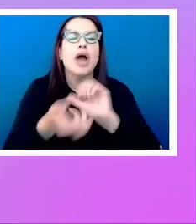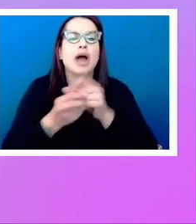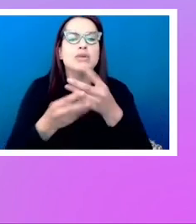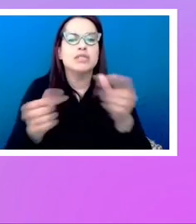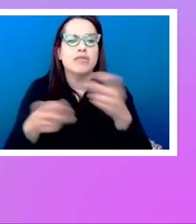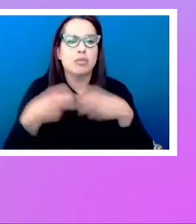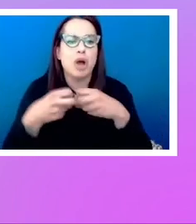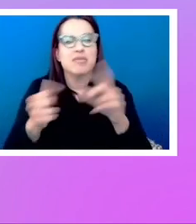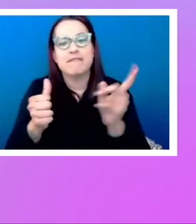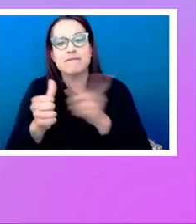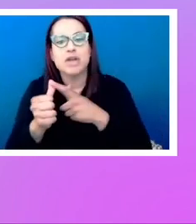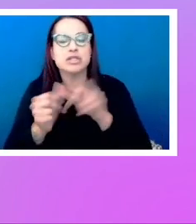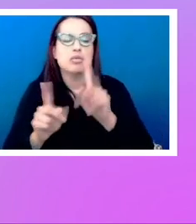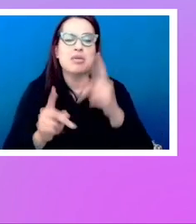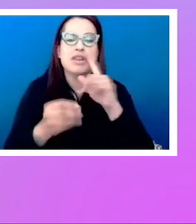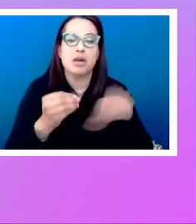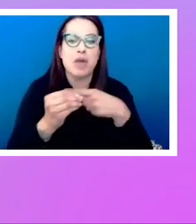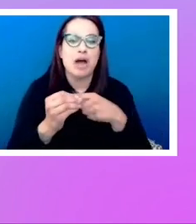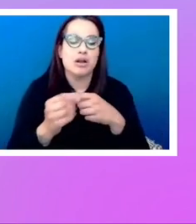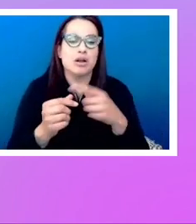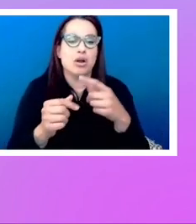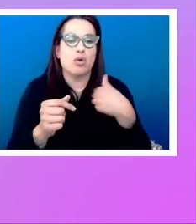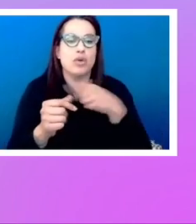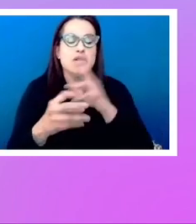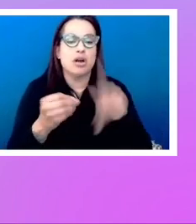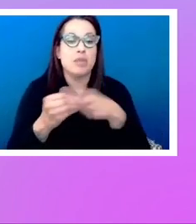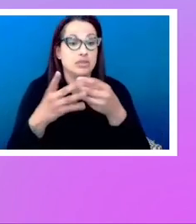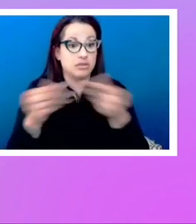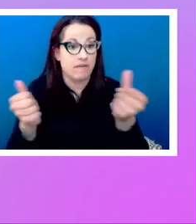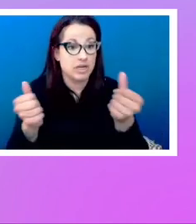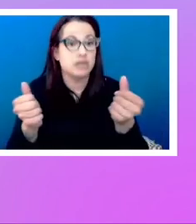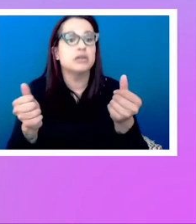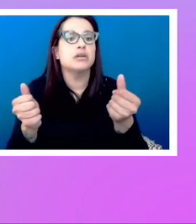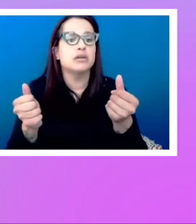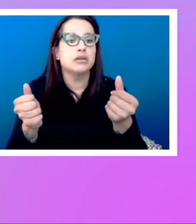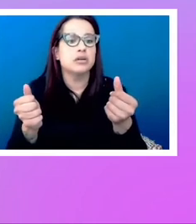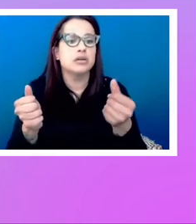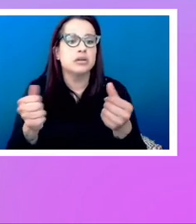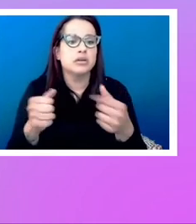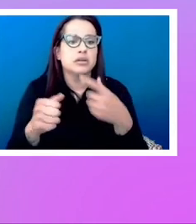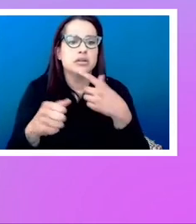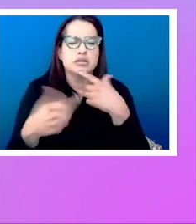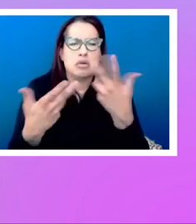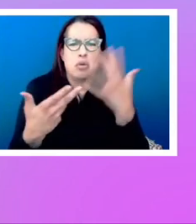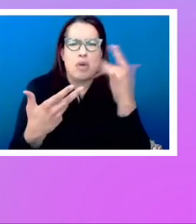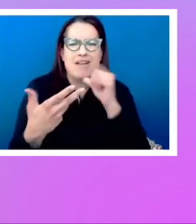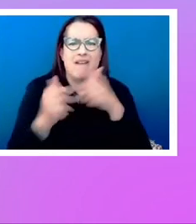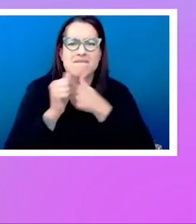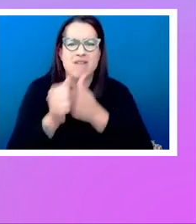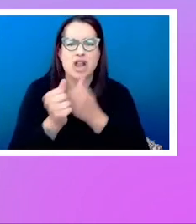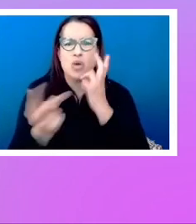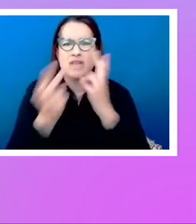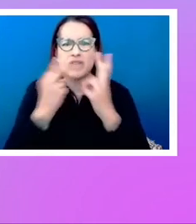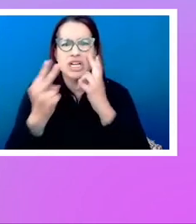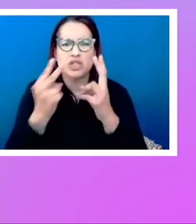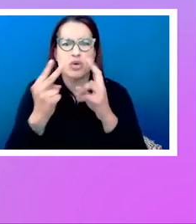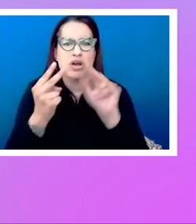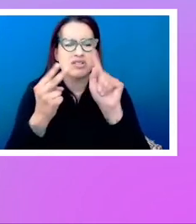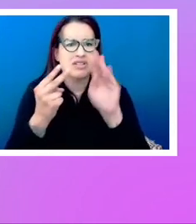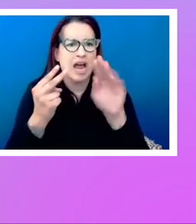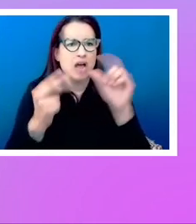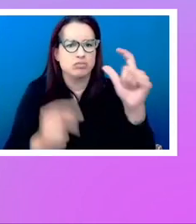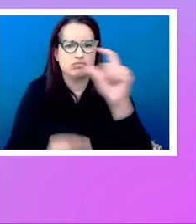the first thing people think about when we talk about solving this problem is they say, well, why not just follow the visual order? That seems straightforward.